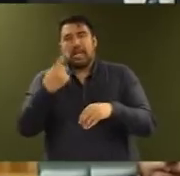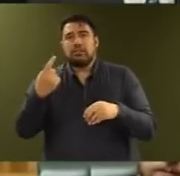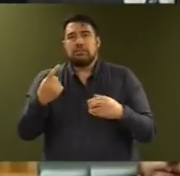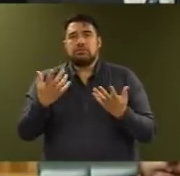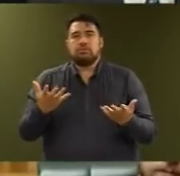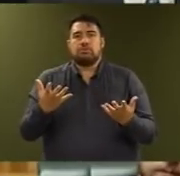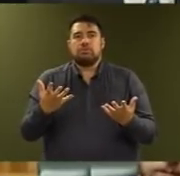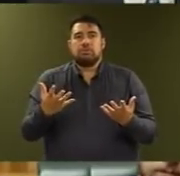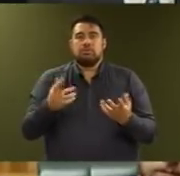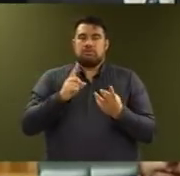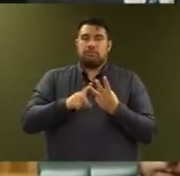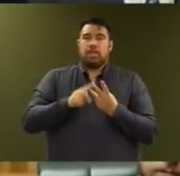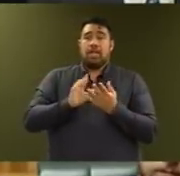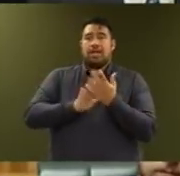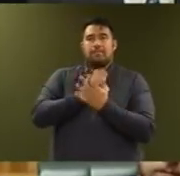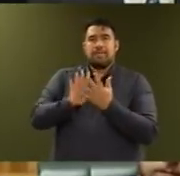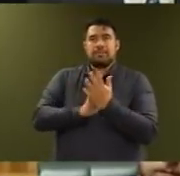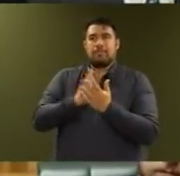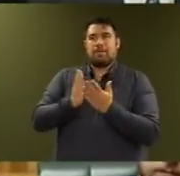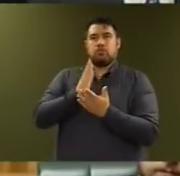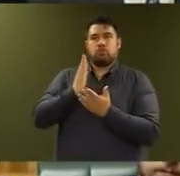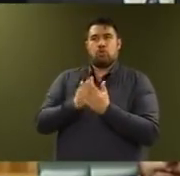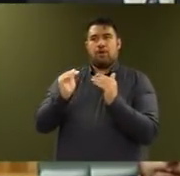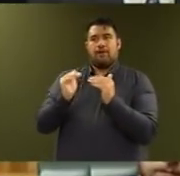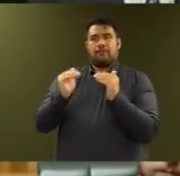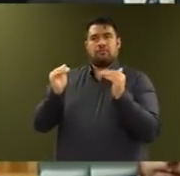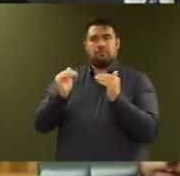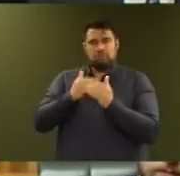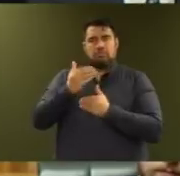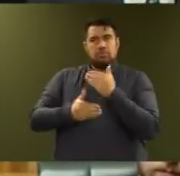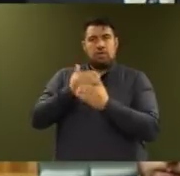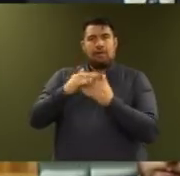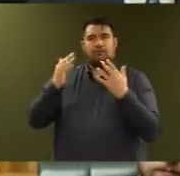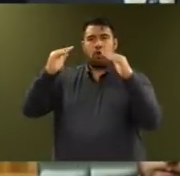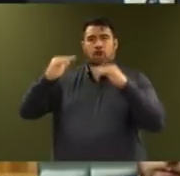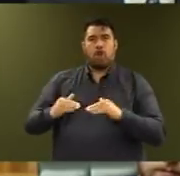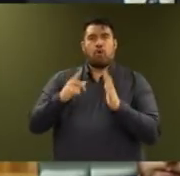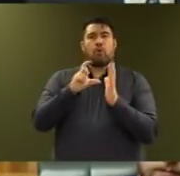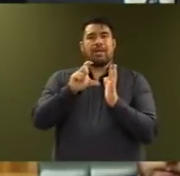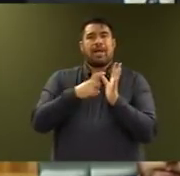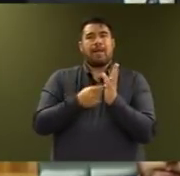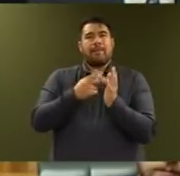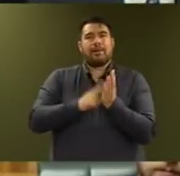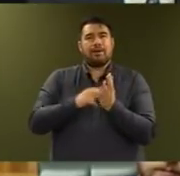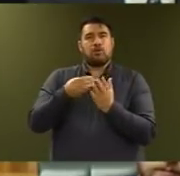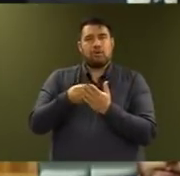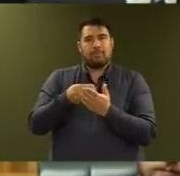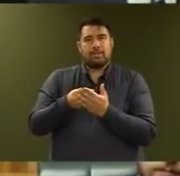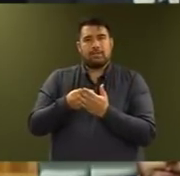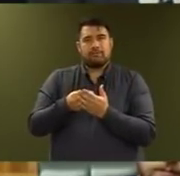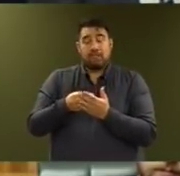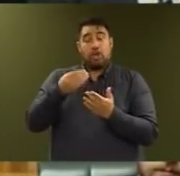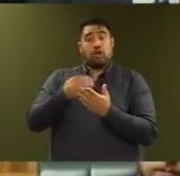in a just and deliberate manner towards a low carbon economy. To transform the economy we have to be more